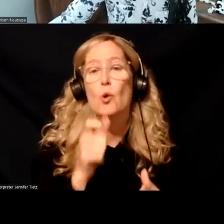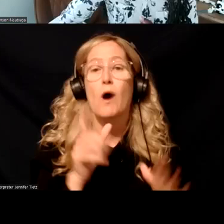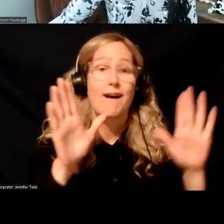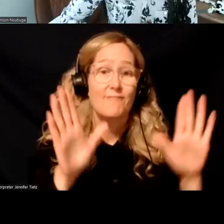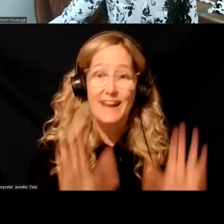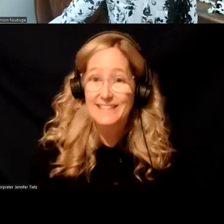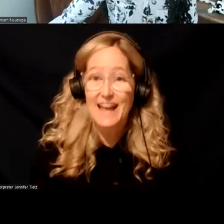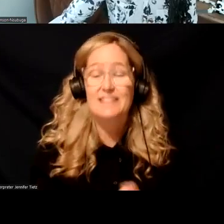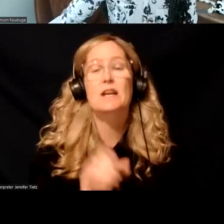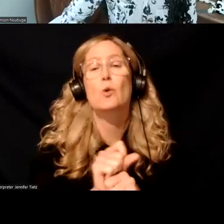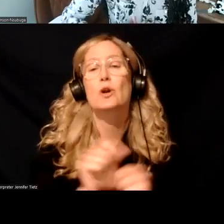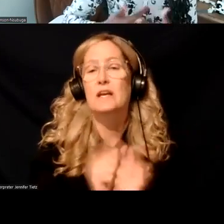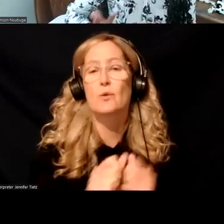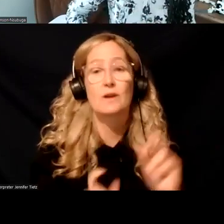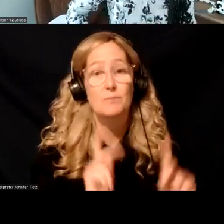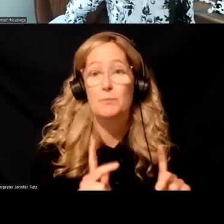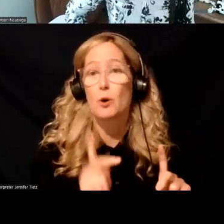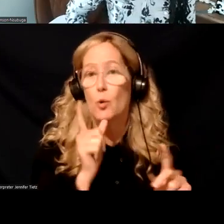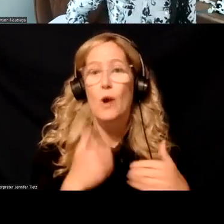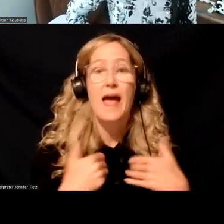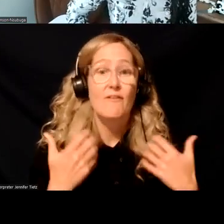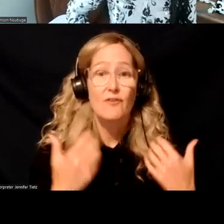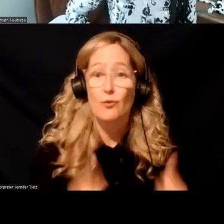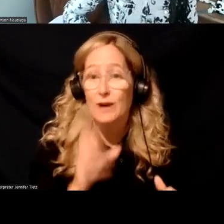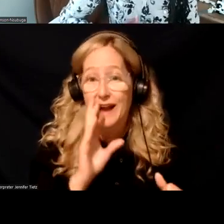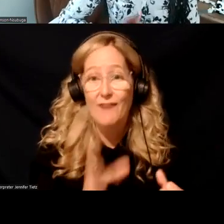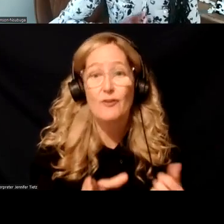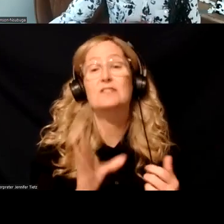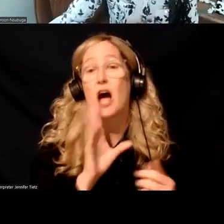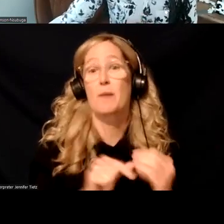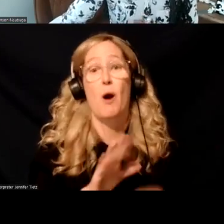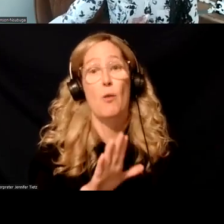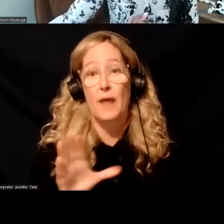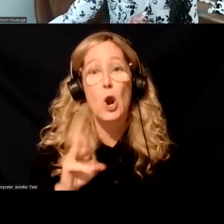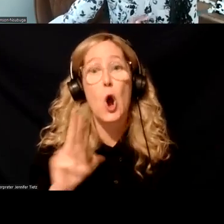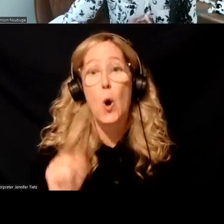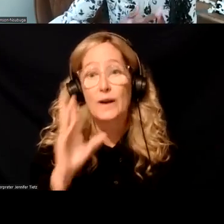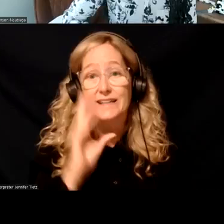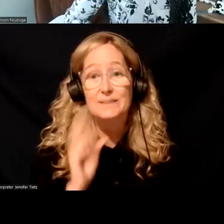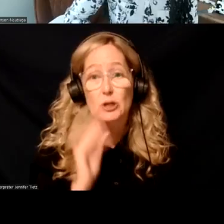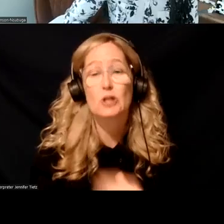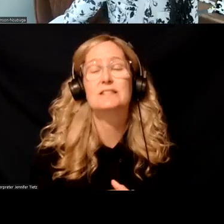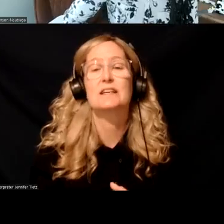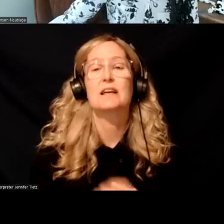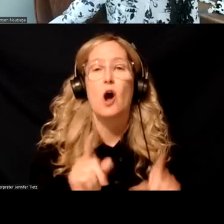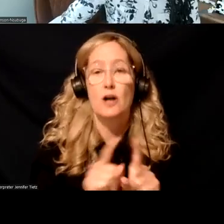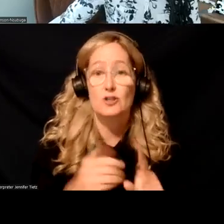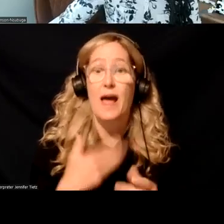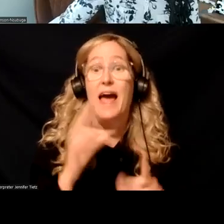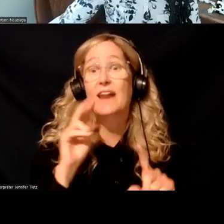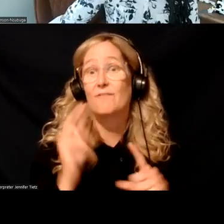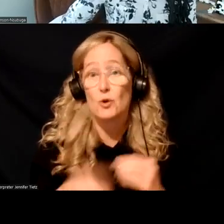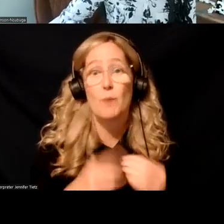at working with individuals in recovery, talking about their own lived experience, but also had a definite view on